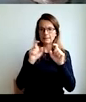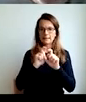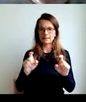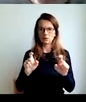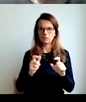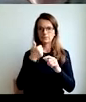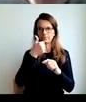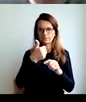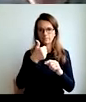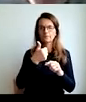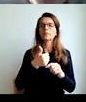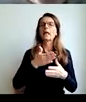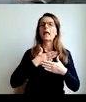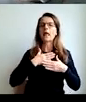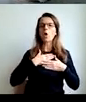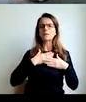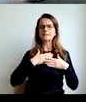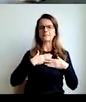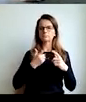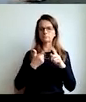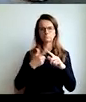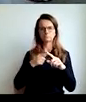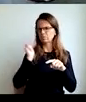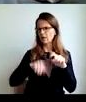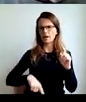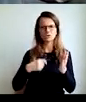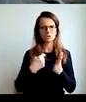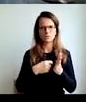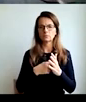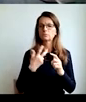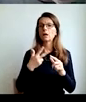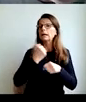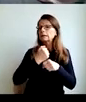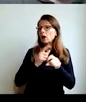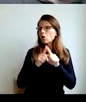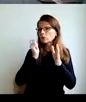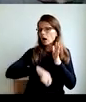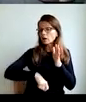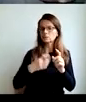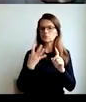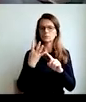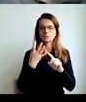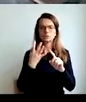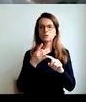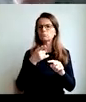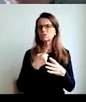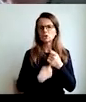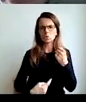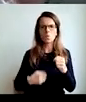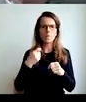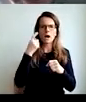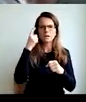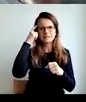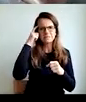for that, first egoism, misvalues work as punishment and